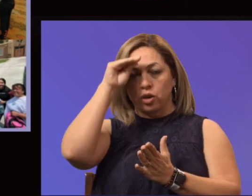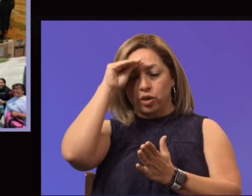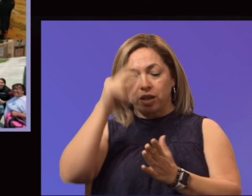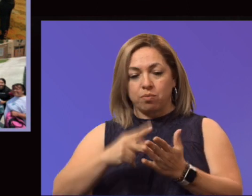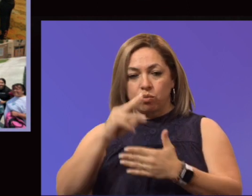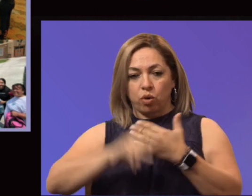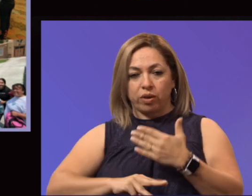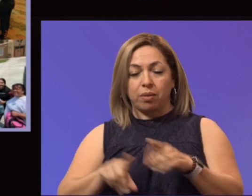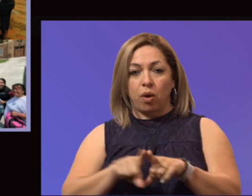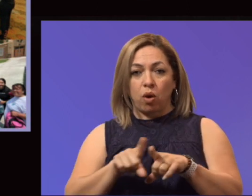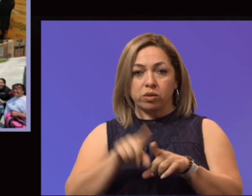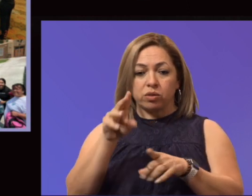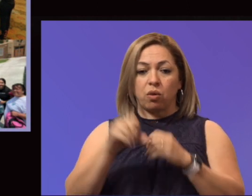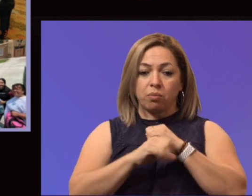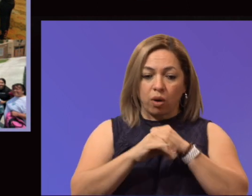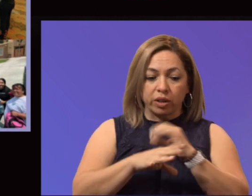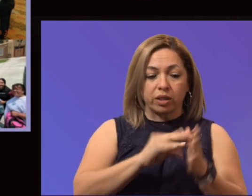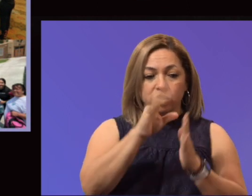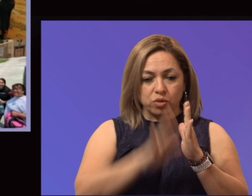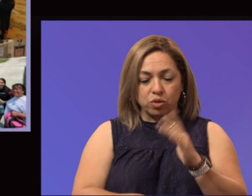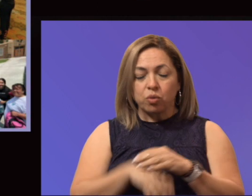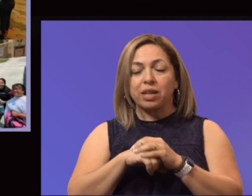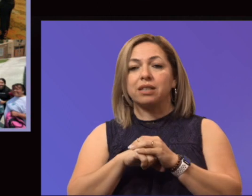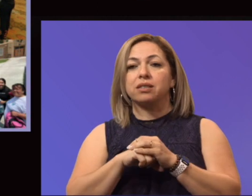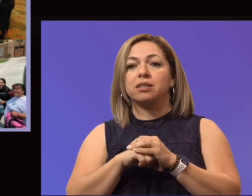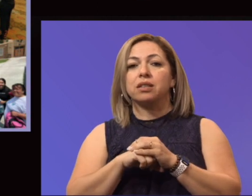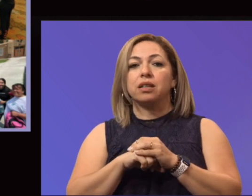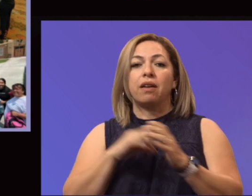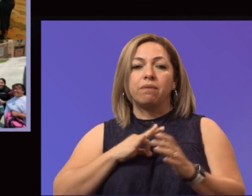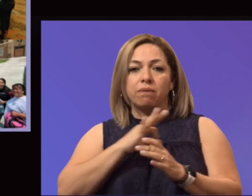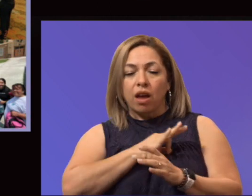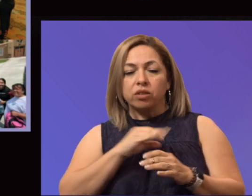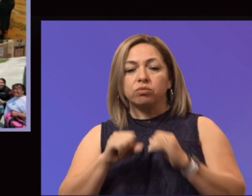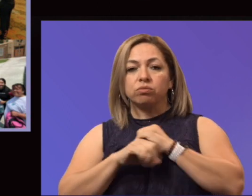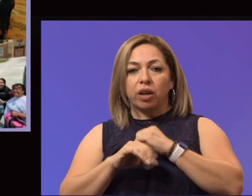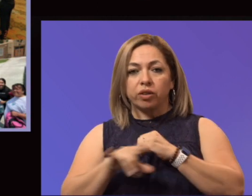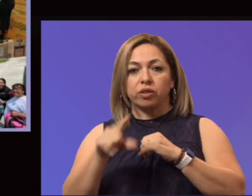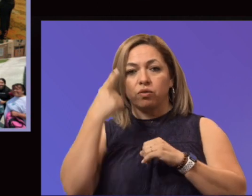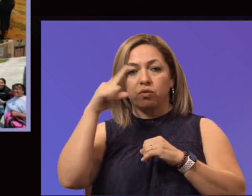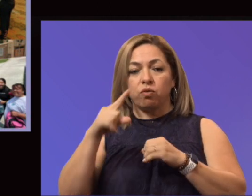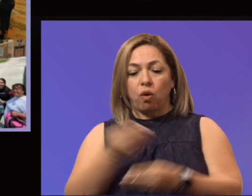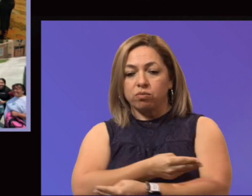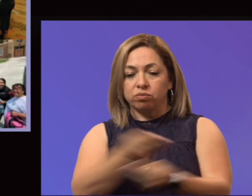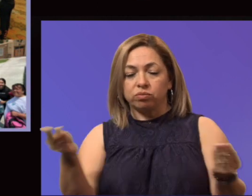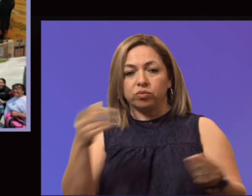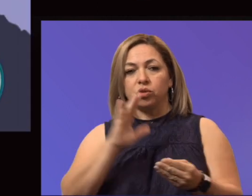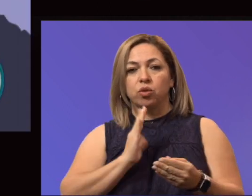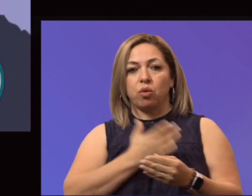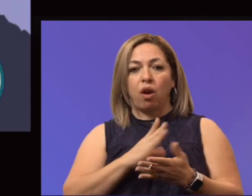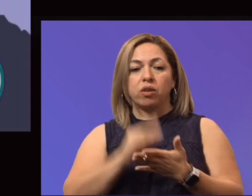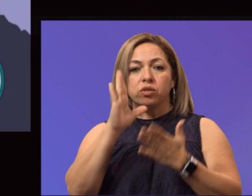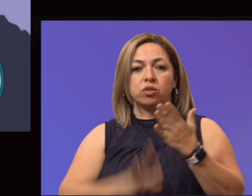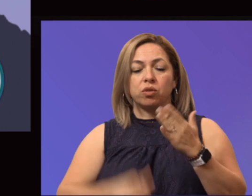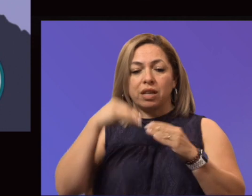the administration, marketing students, faculty, and staff for making this possible. So great job of getting these backpacks to our students in our community.